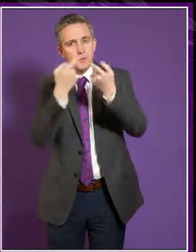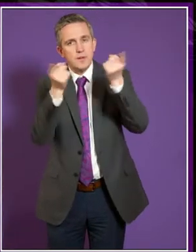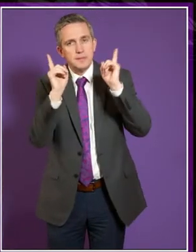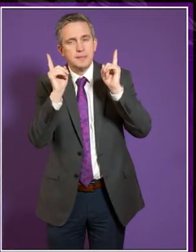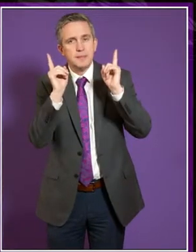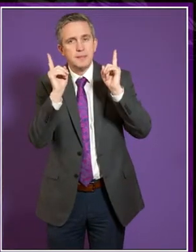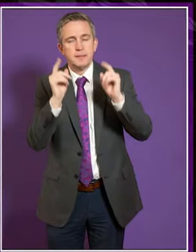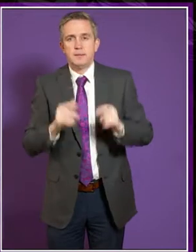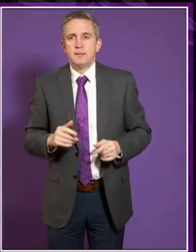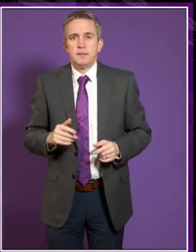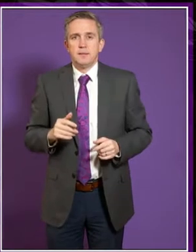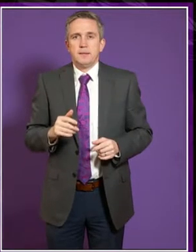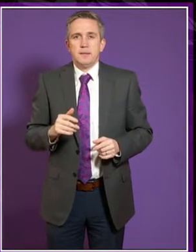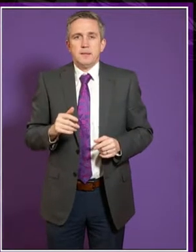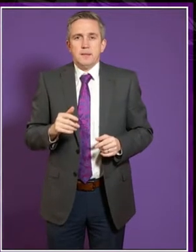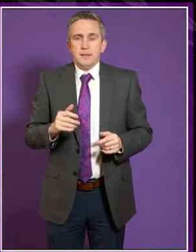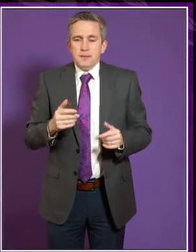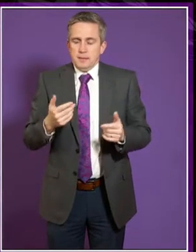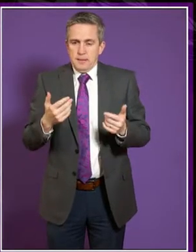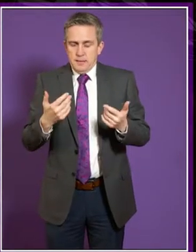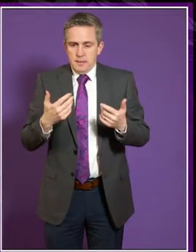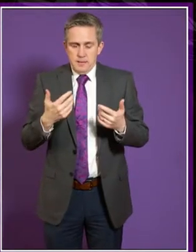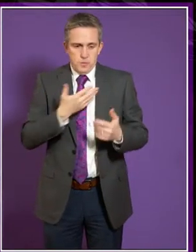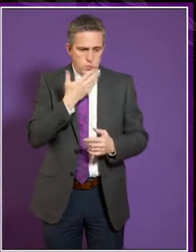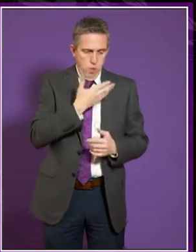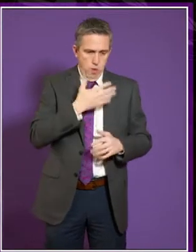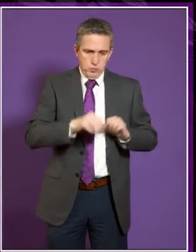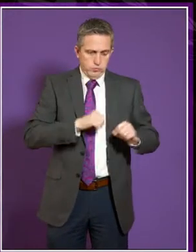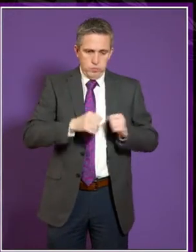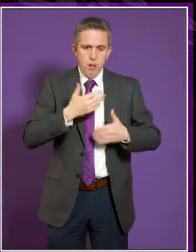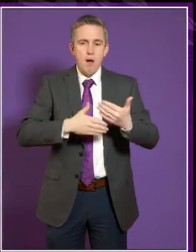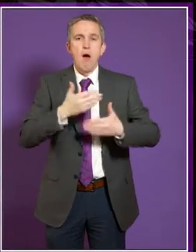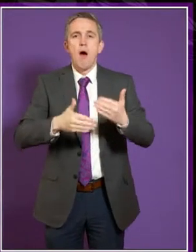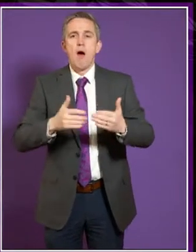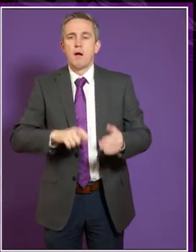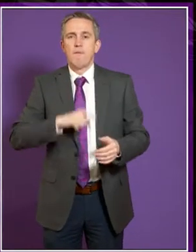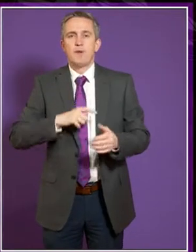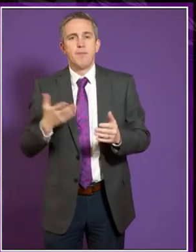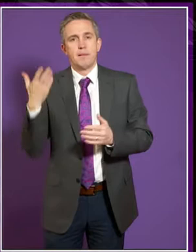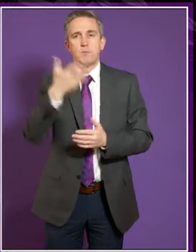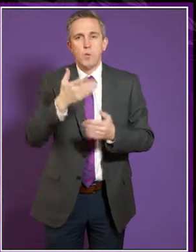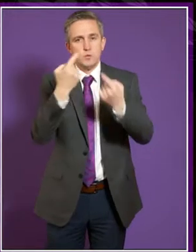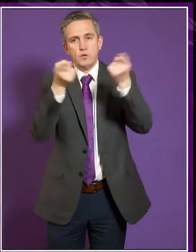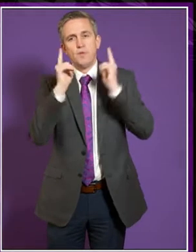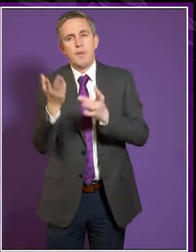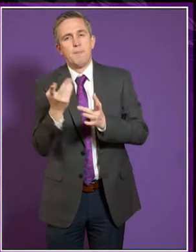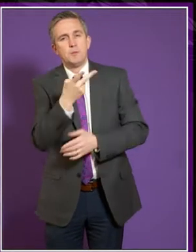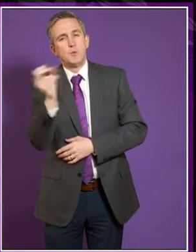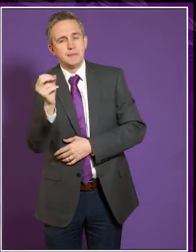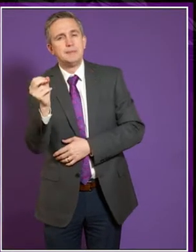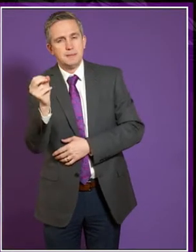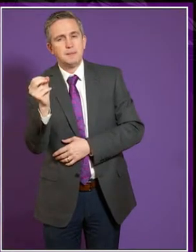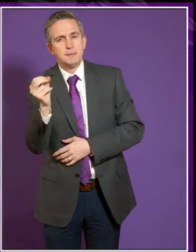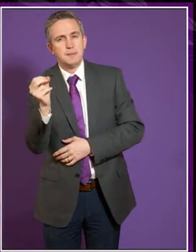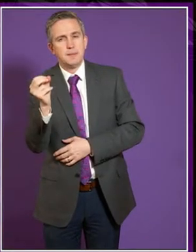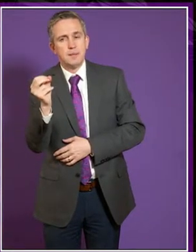They may have caught up a bit on any deficits they had in school education. They may have been re-motivated for a whole number of reasons.